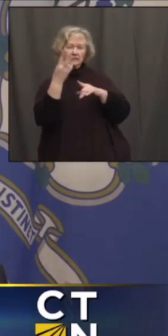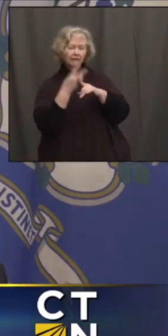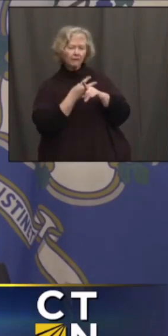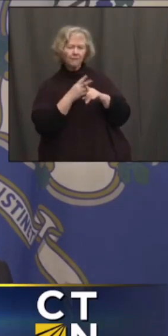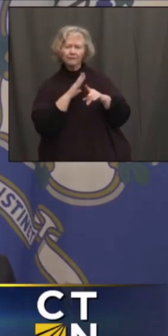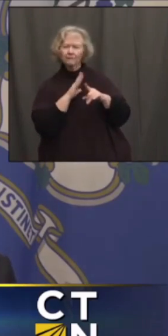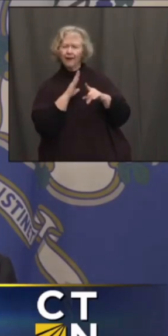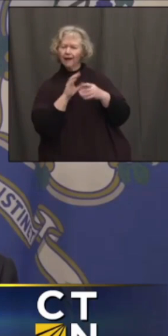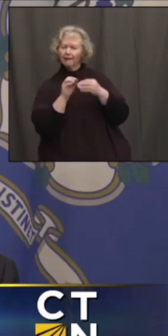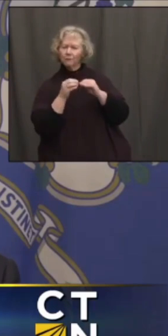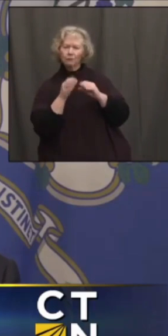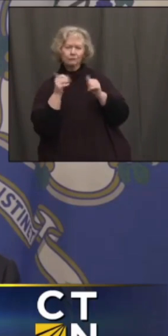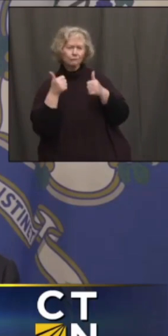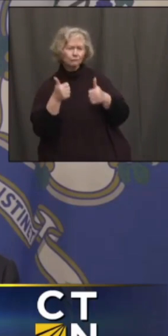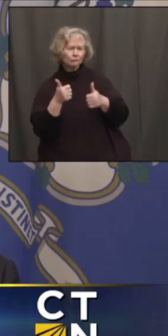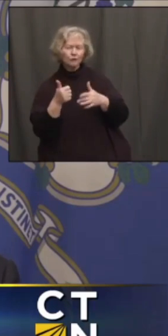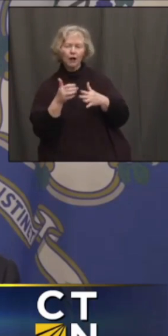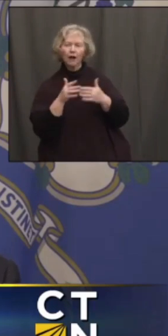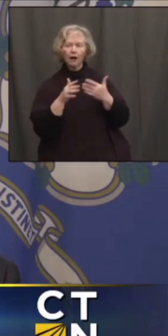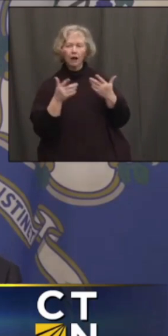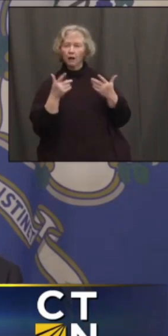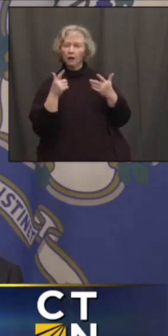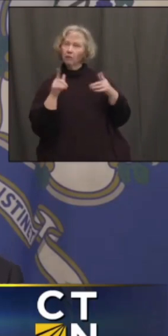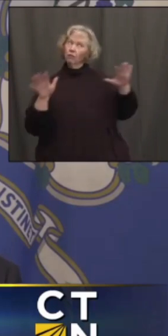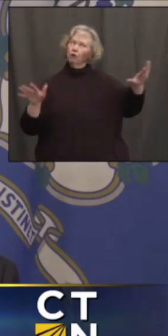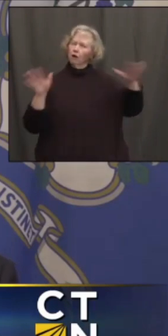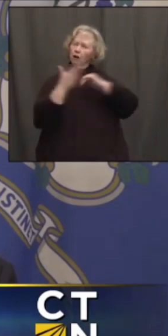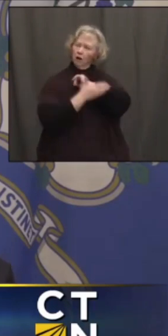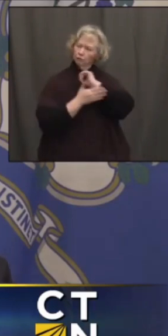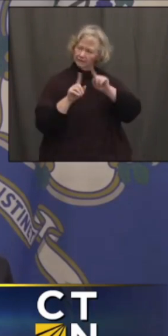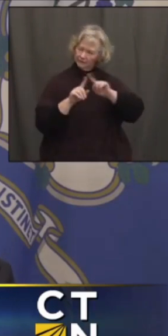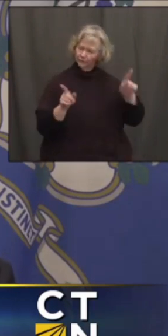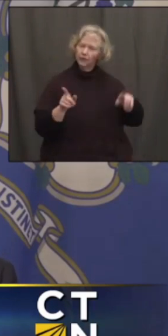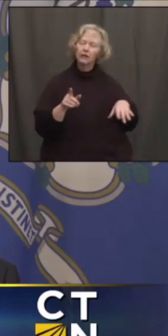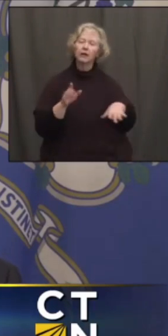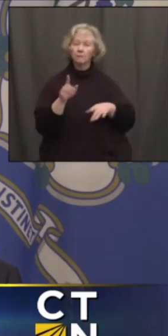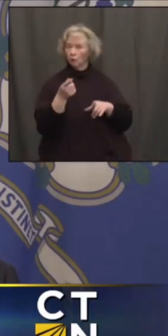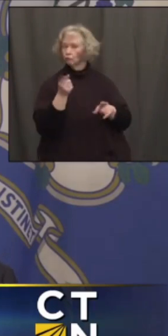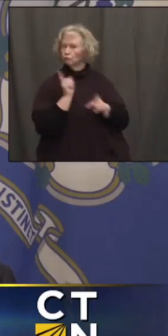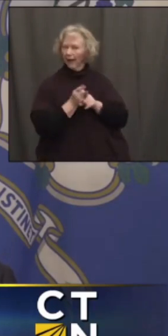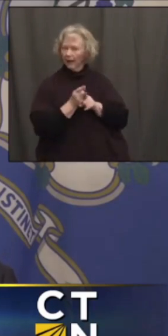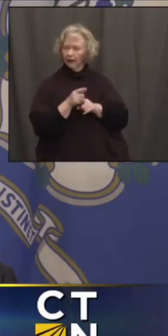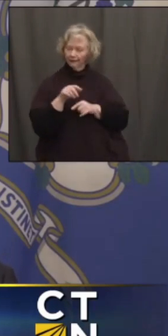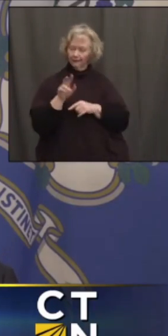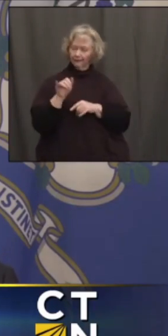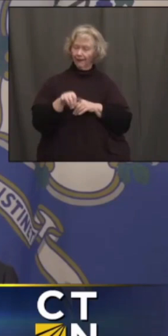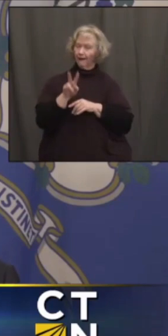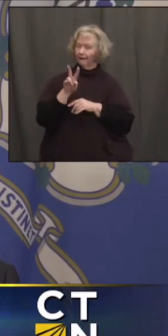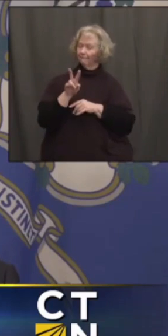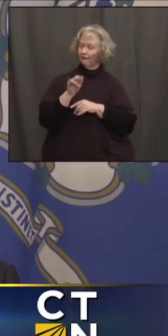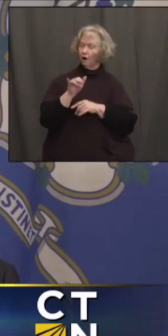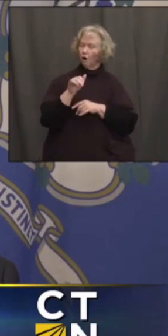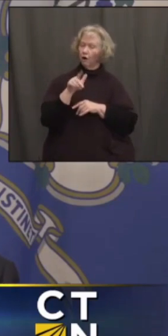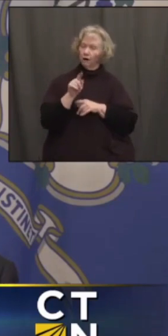thereafter. But you're absolutely right. I mean, we had to think about the variants. That's the last wild card in the deck. That gave us